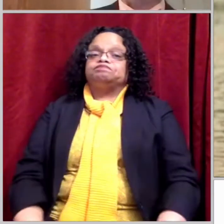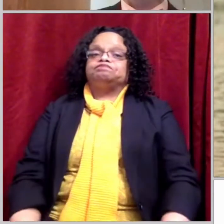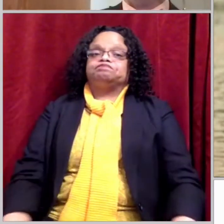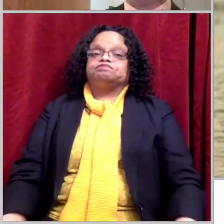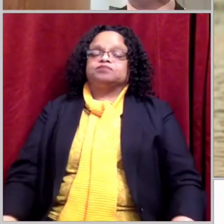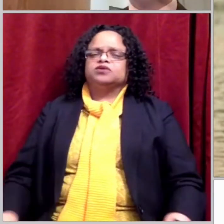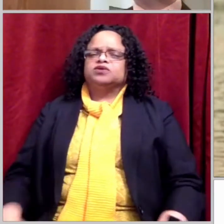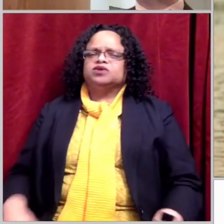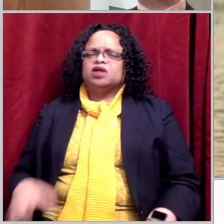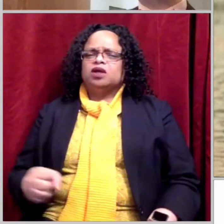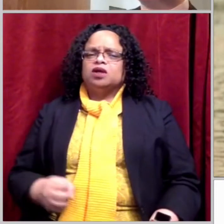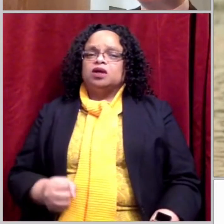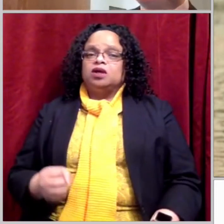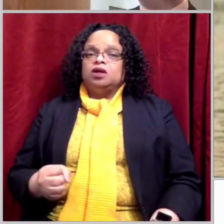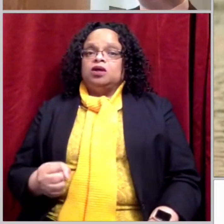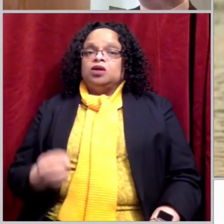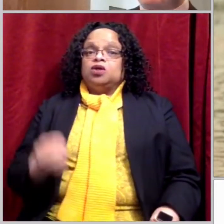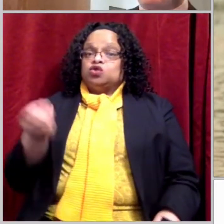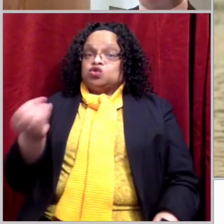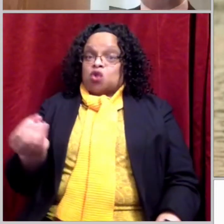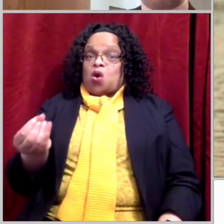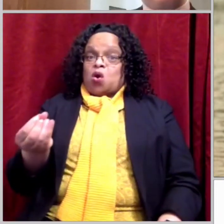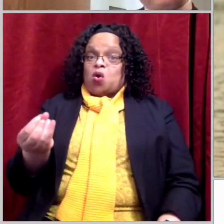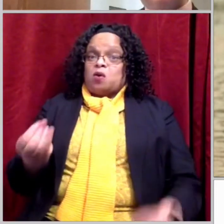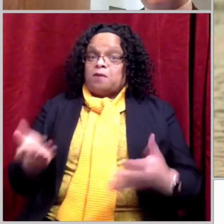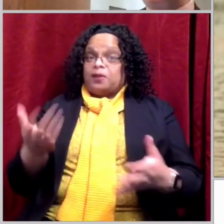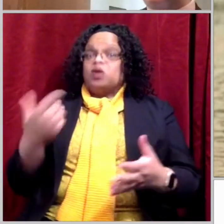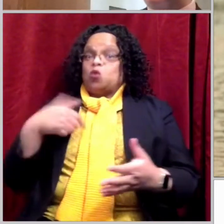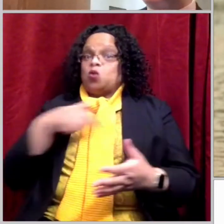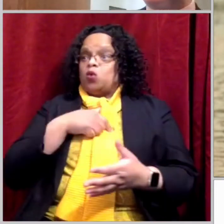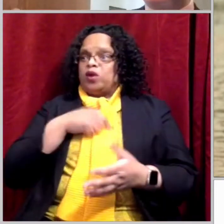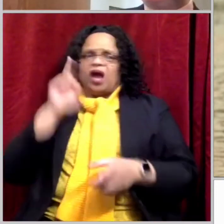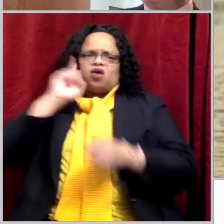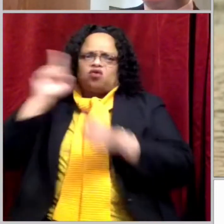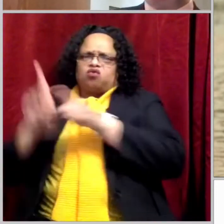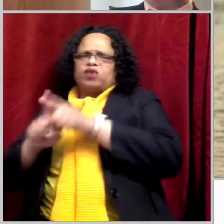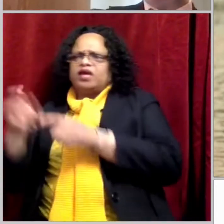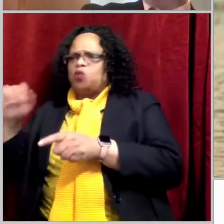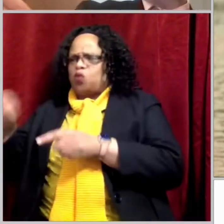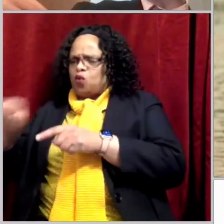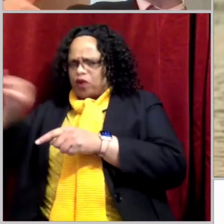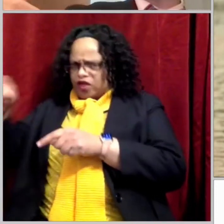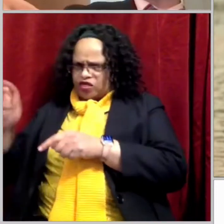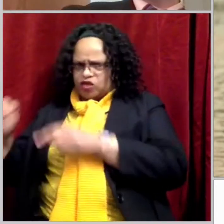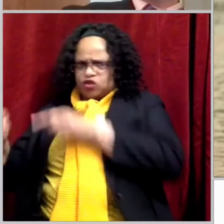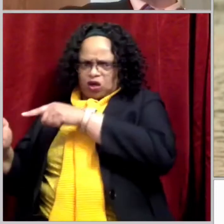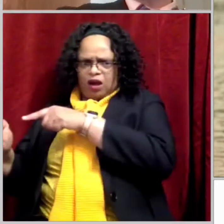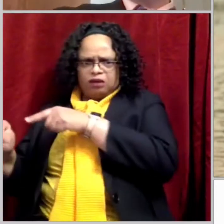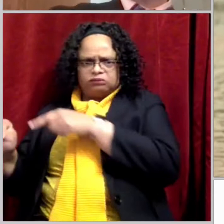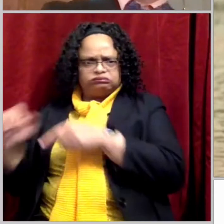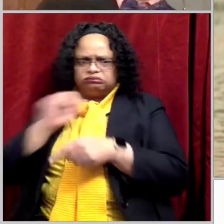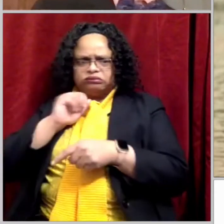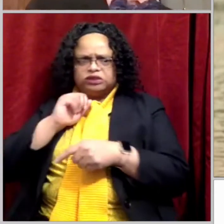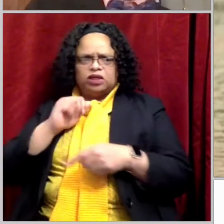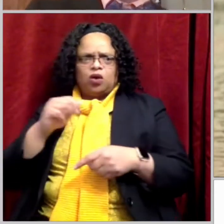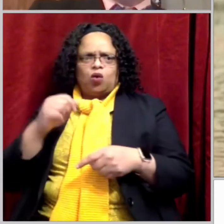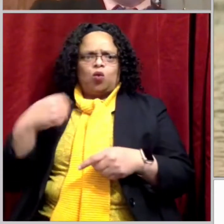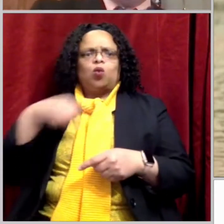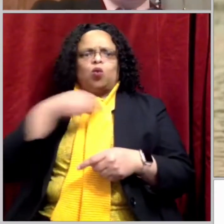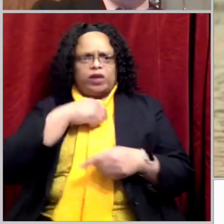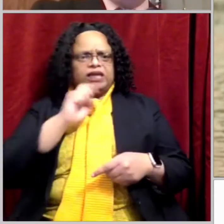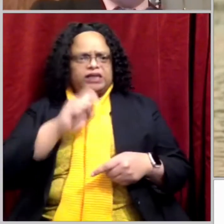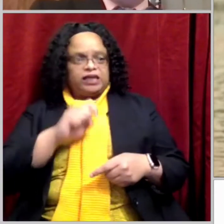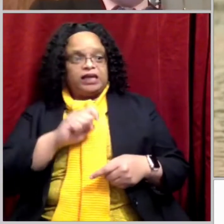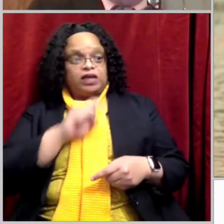So maybe we would be in agreement with John and say, wait a minute, Jesus. What were the ones that need to be baptized by